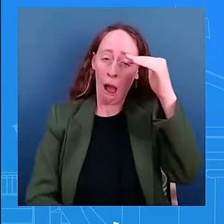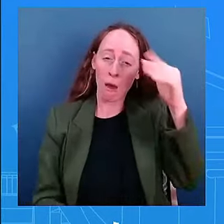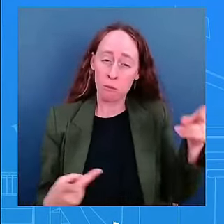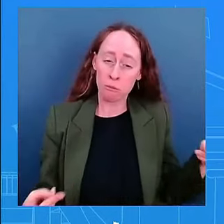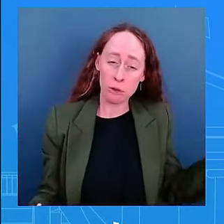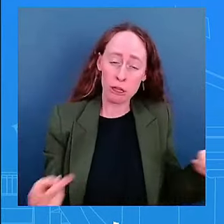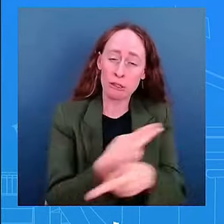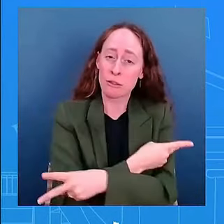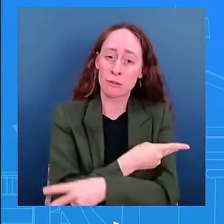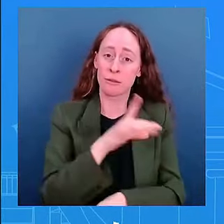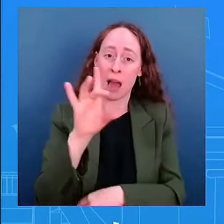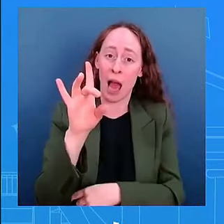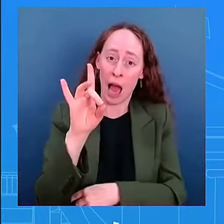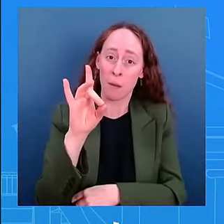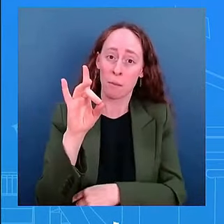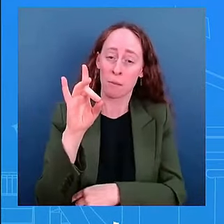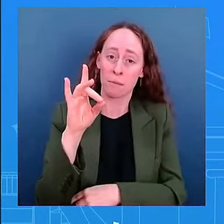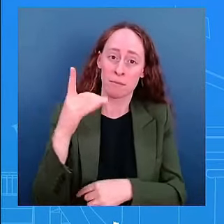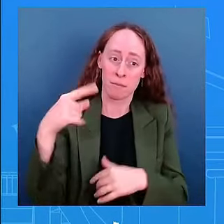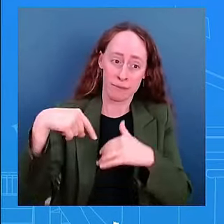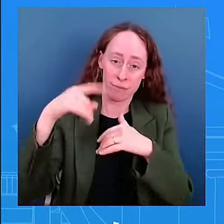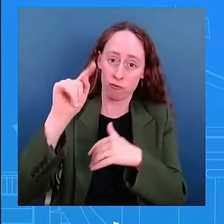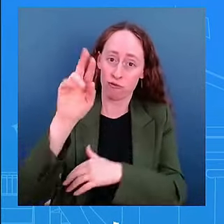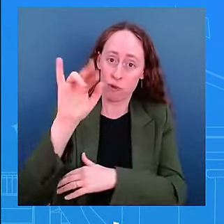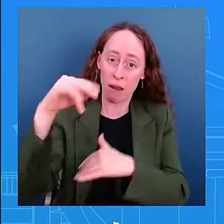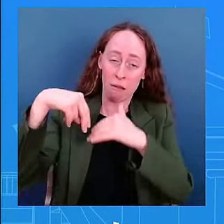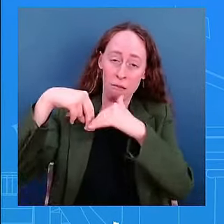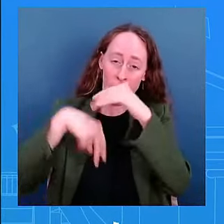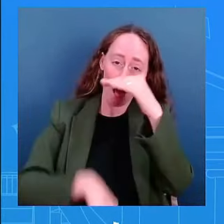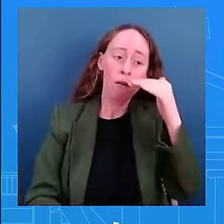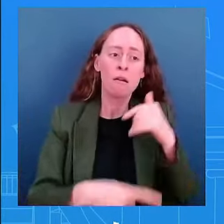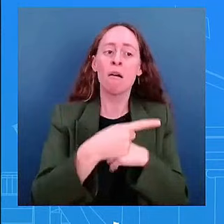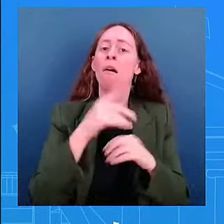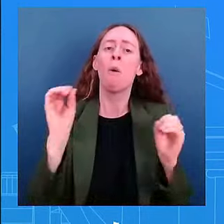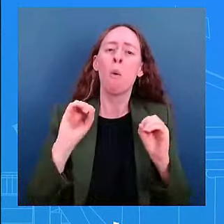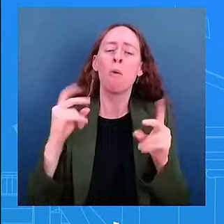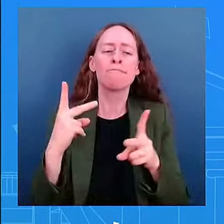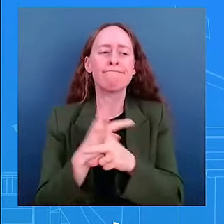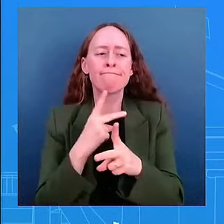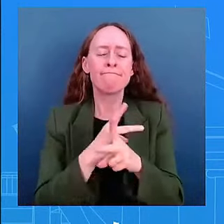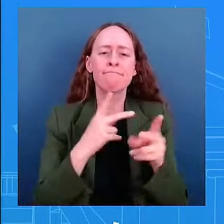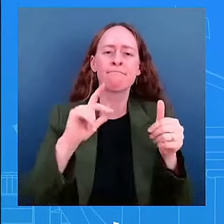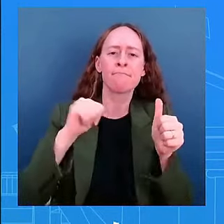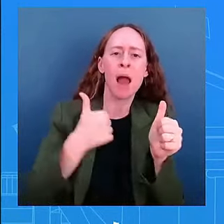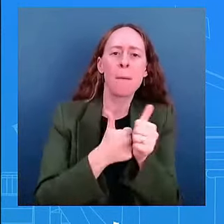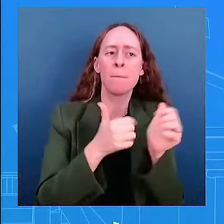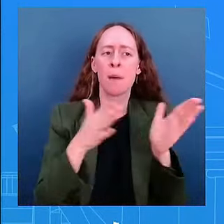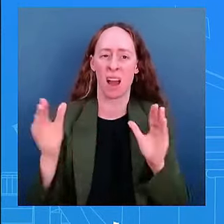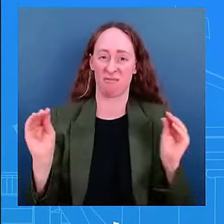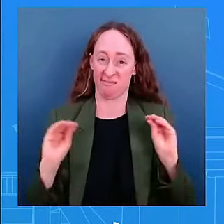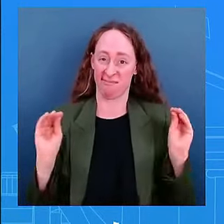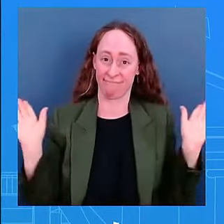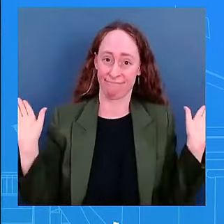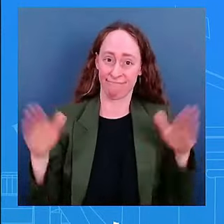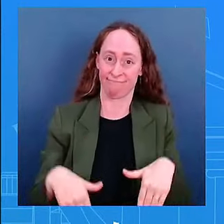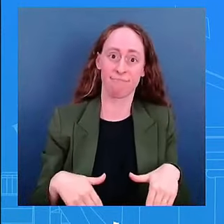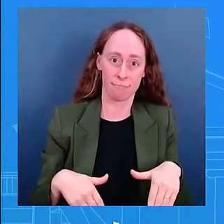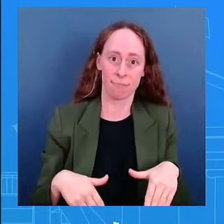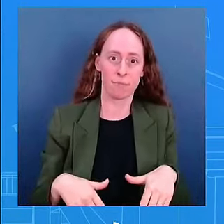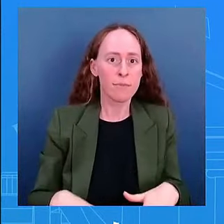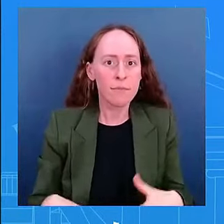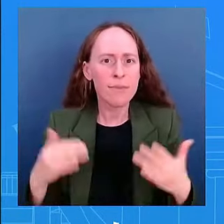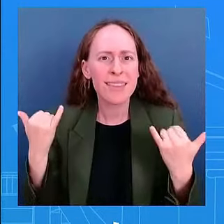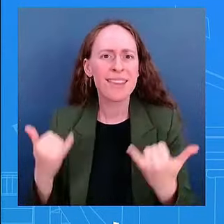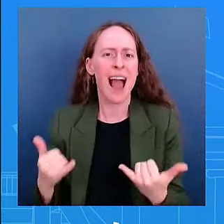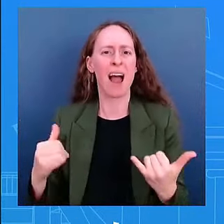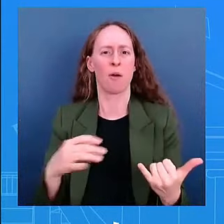deficit and that's what we're dealing with right now and on top of that you have congressional republicans that to continue to want to blow